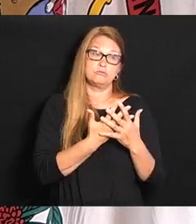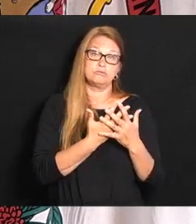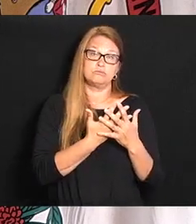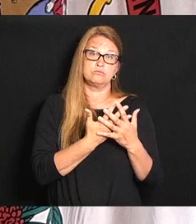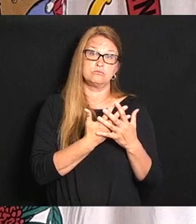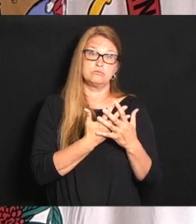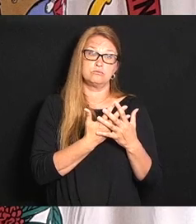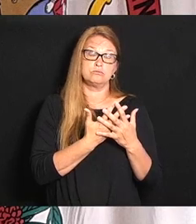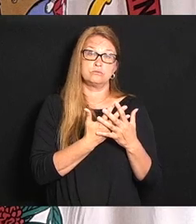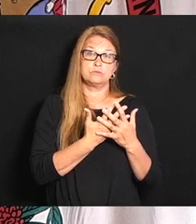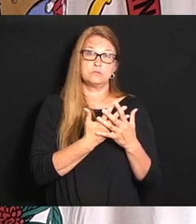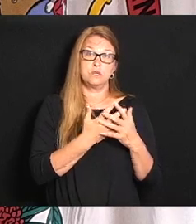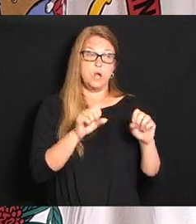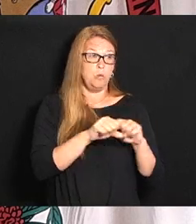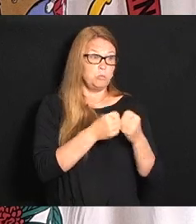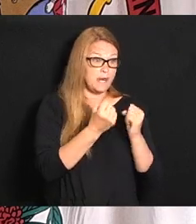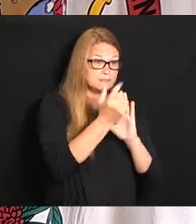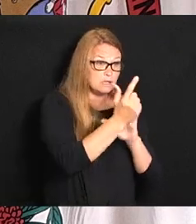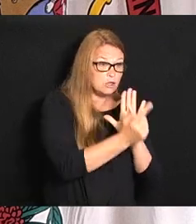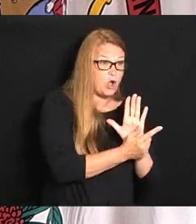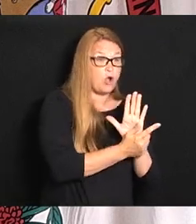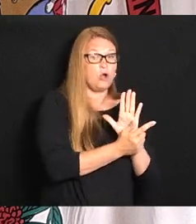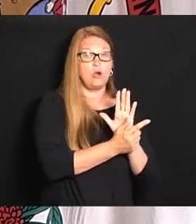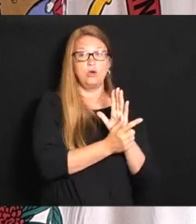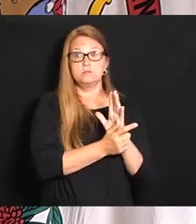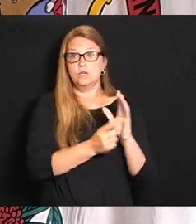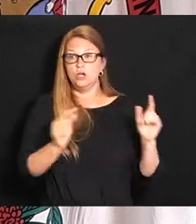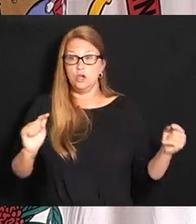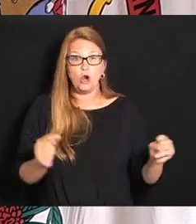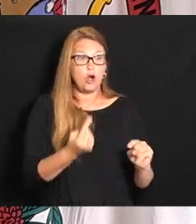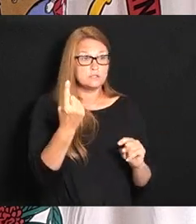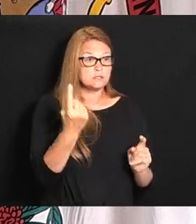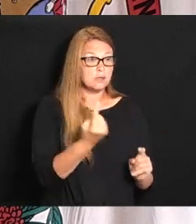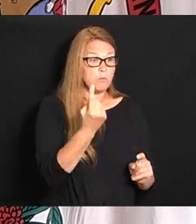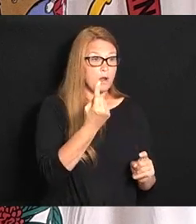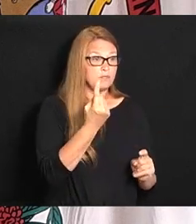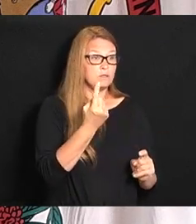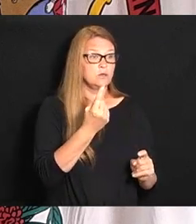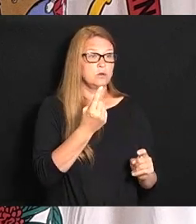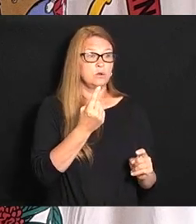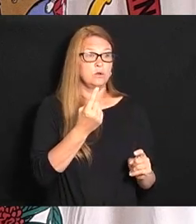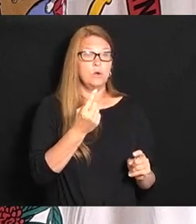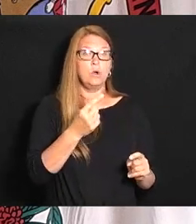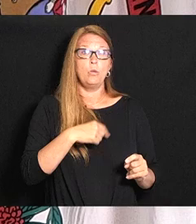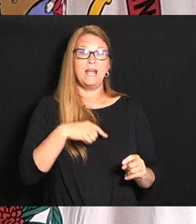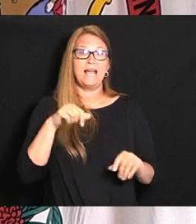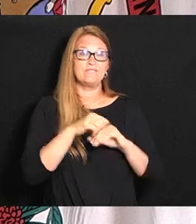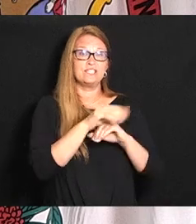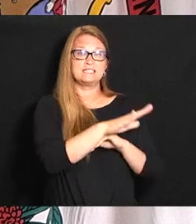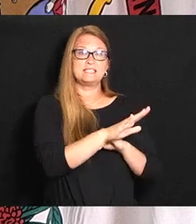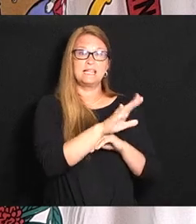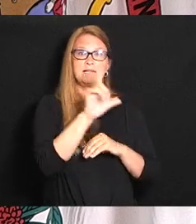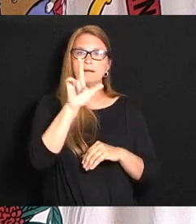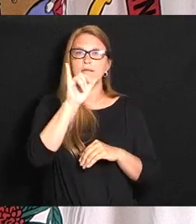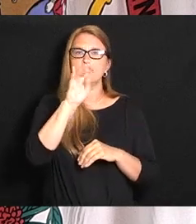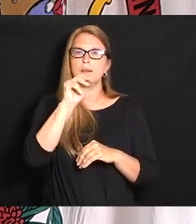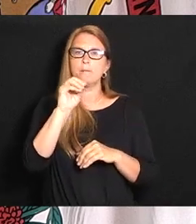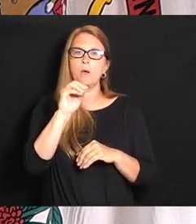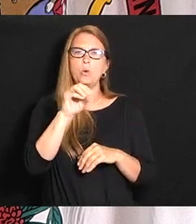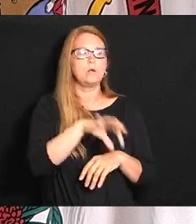violates some law hurts somebody does something that's really bad we're going to have to send a limo to go pick them up